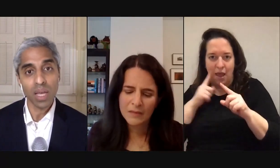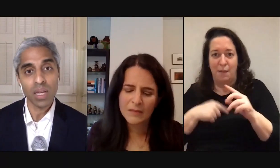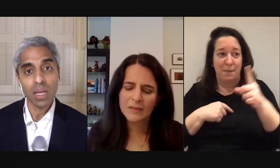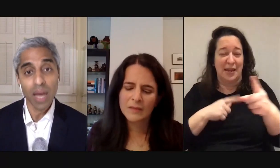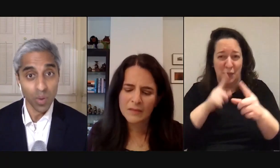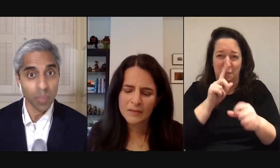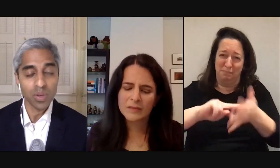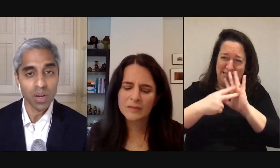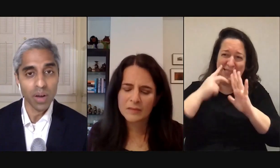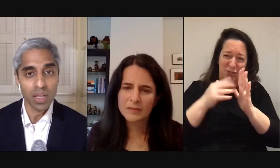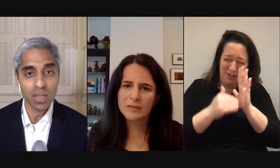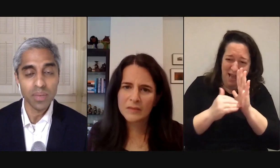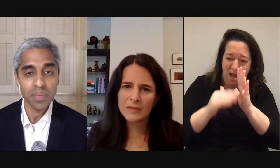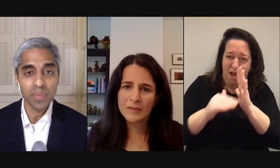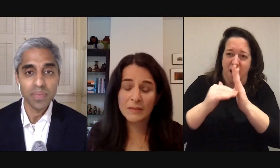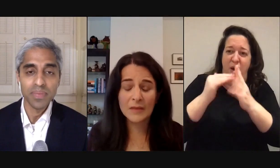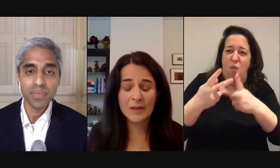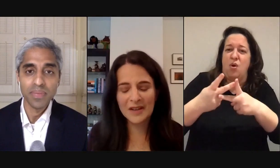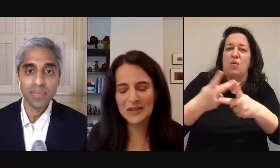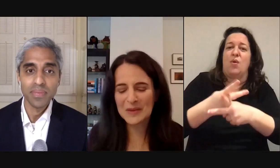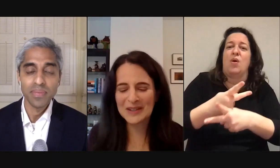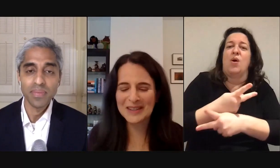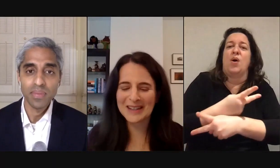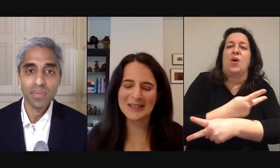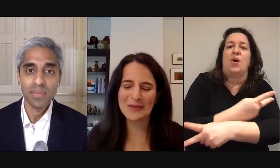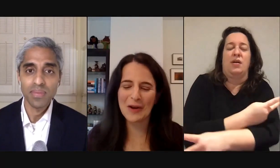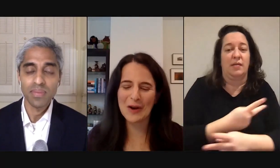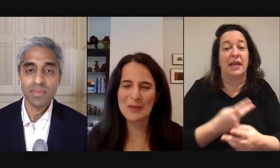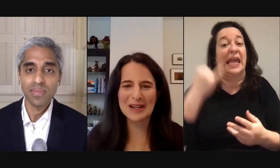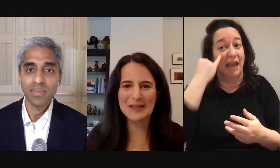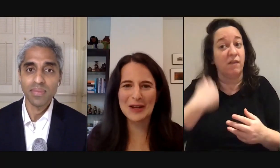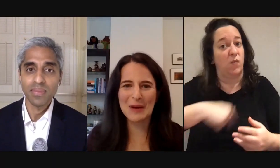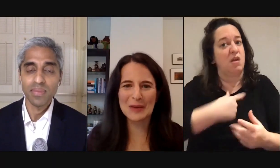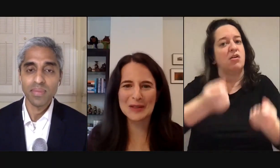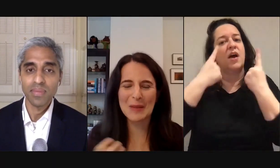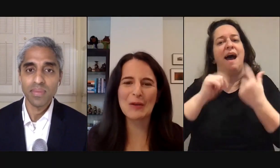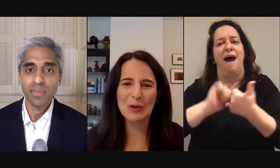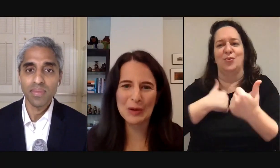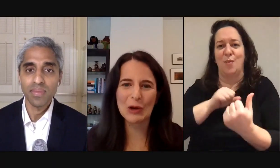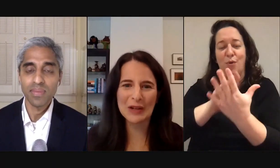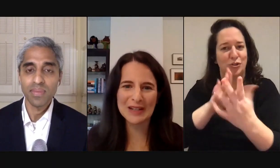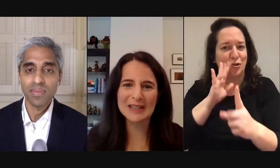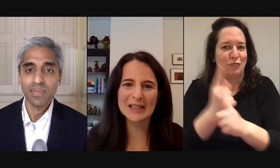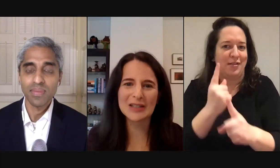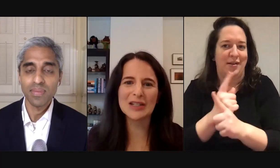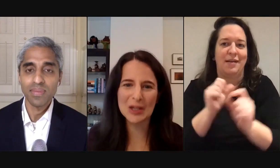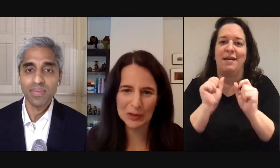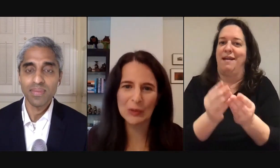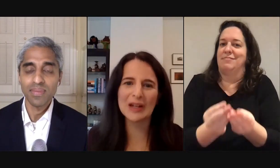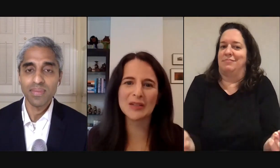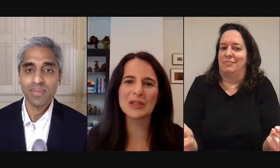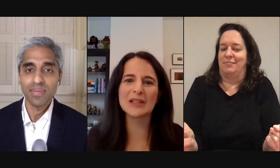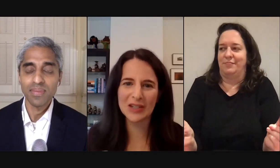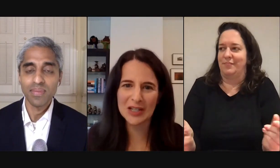we understand how to approach it correctly that is i mean that just that's sort of heartbreaking to think about this spiral where loneliness leads